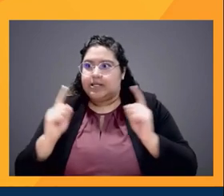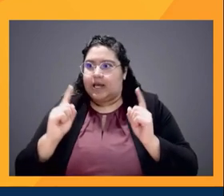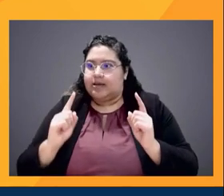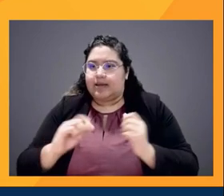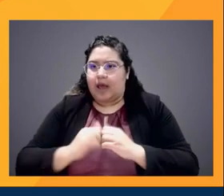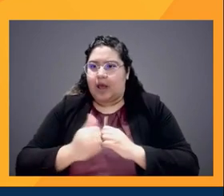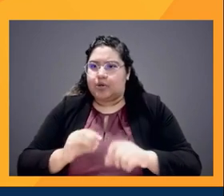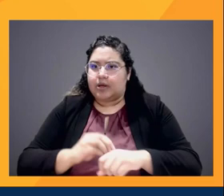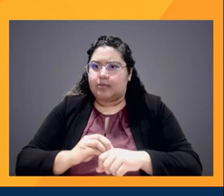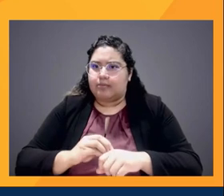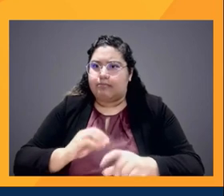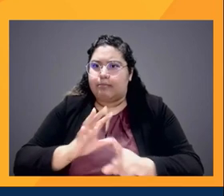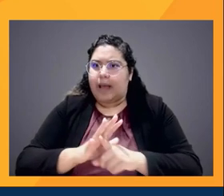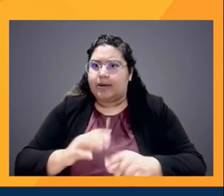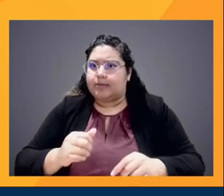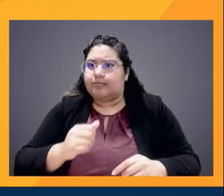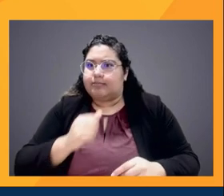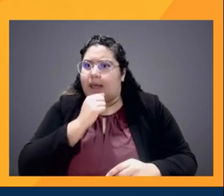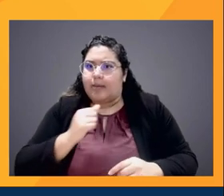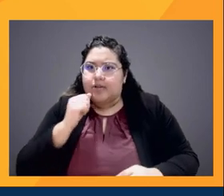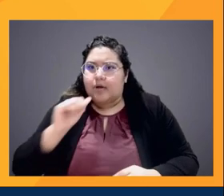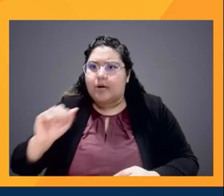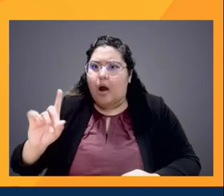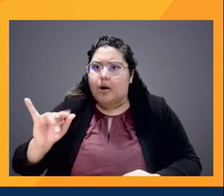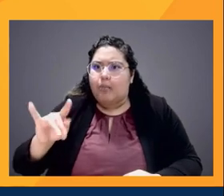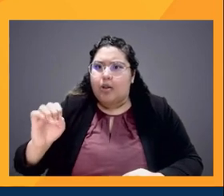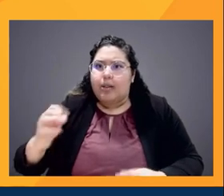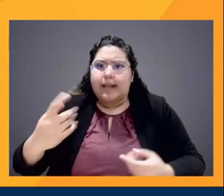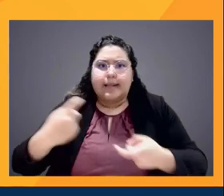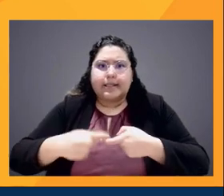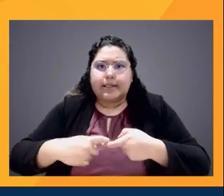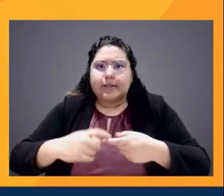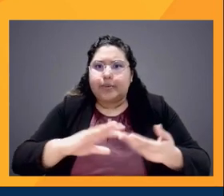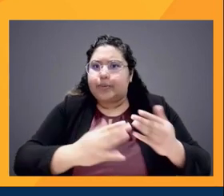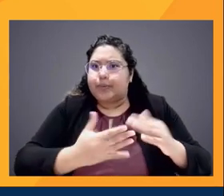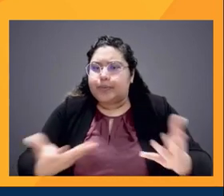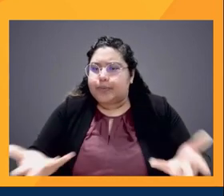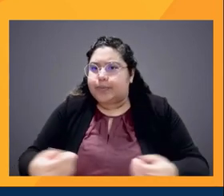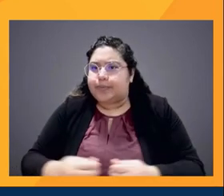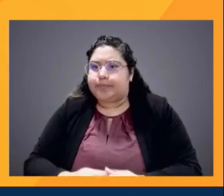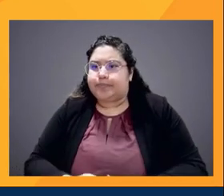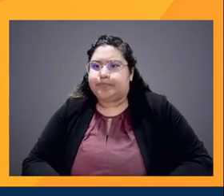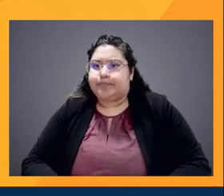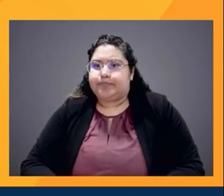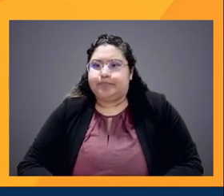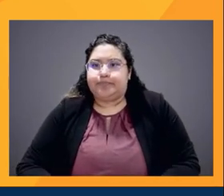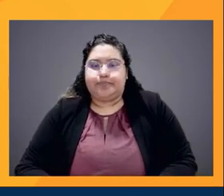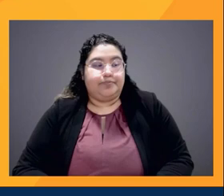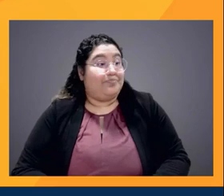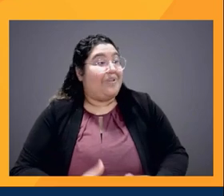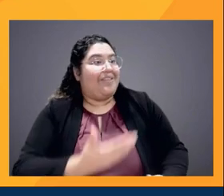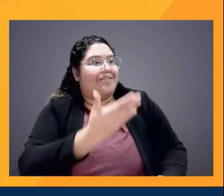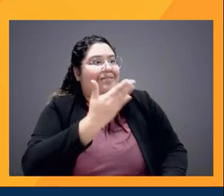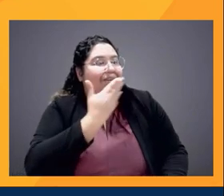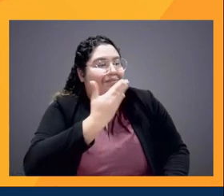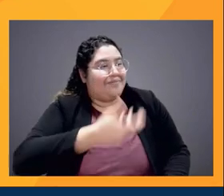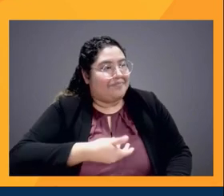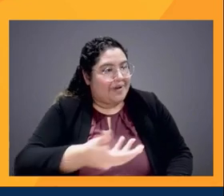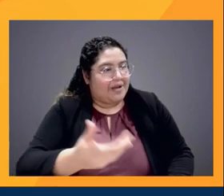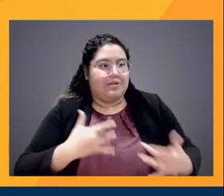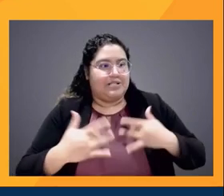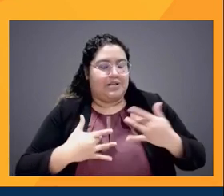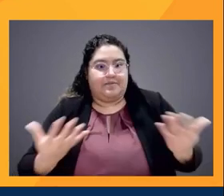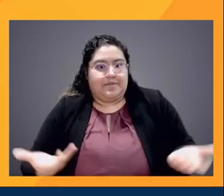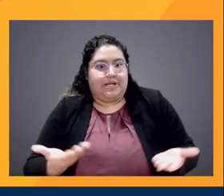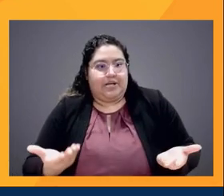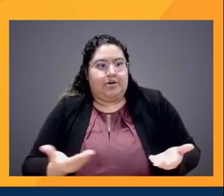Latino consumer? First of all, thank you for having me and really excited to be here. Thank you for the question.